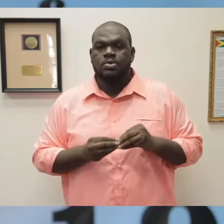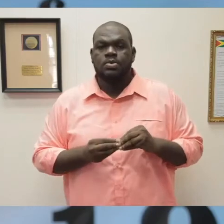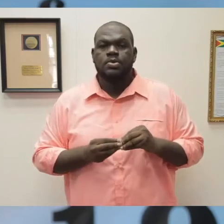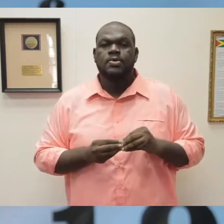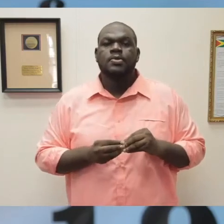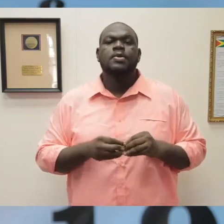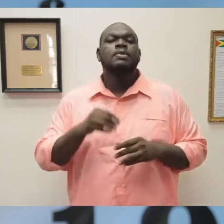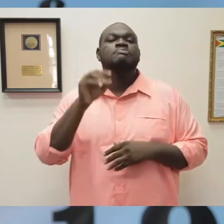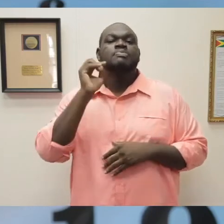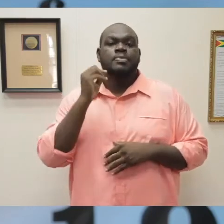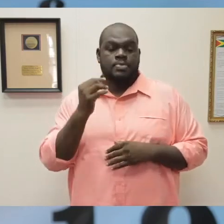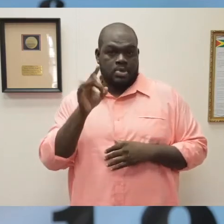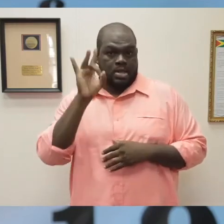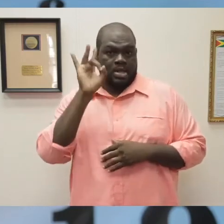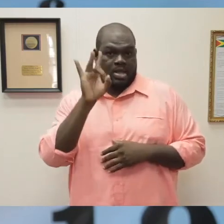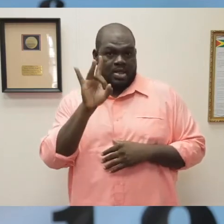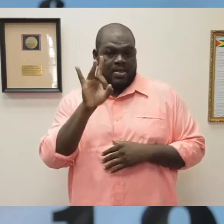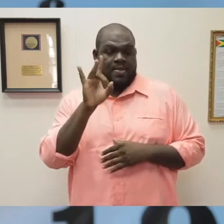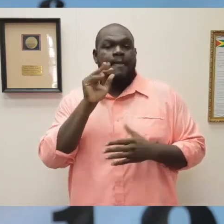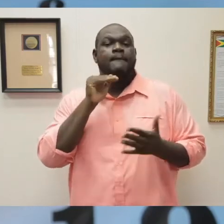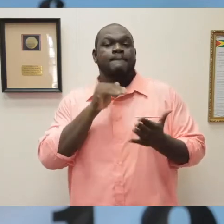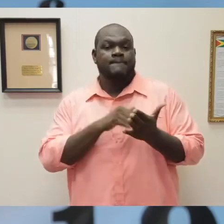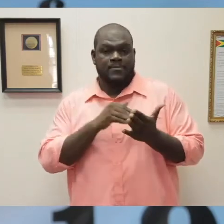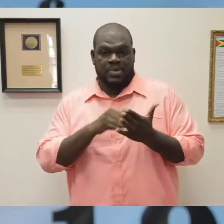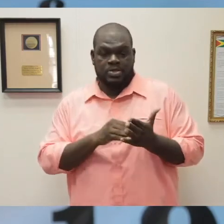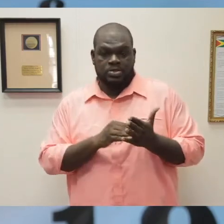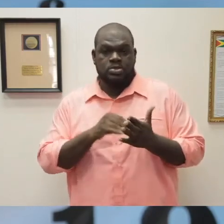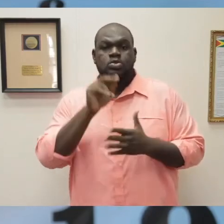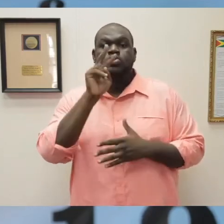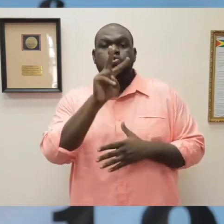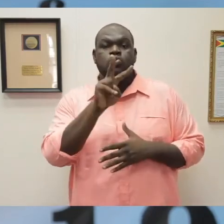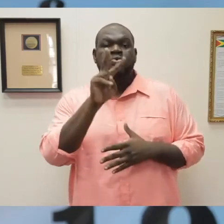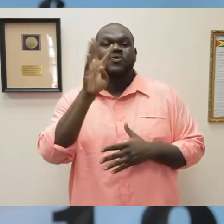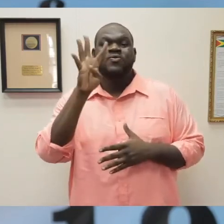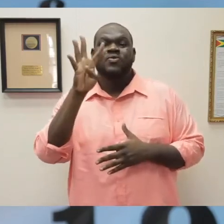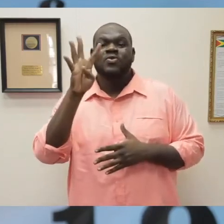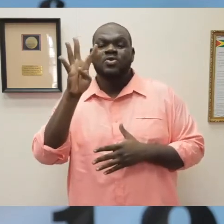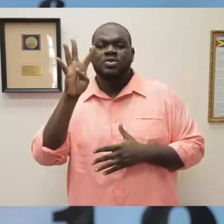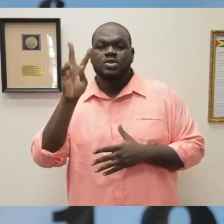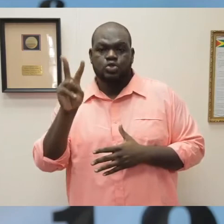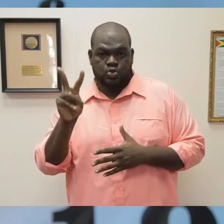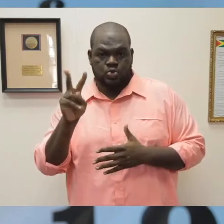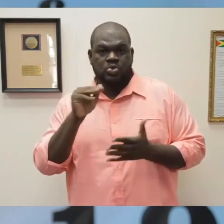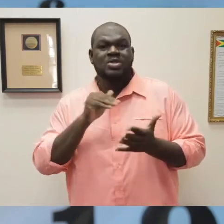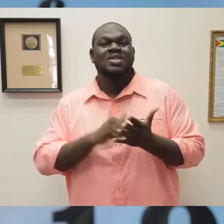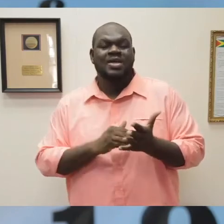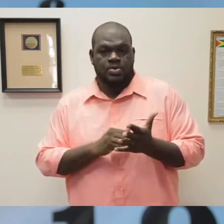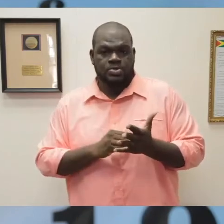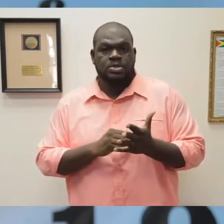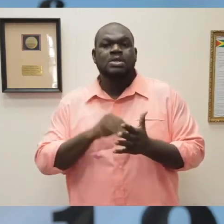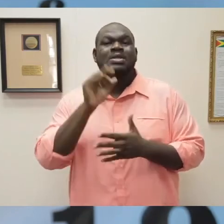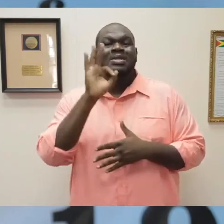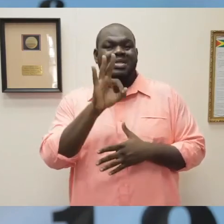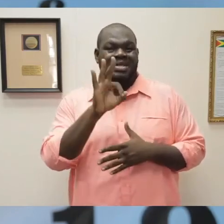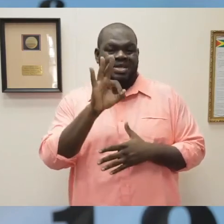,242,999 cases, with